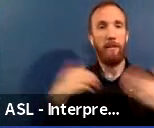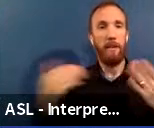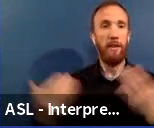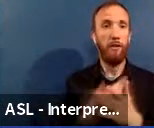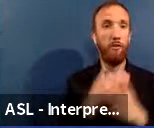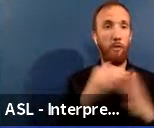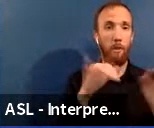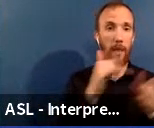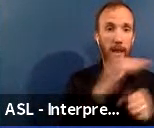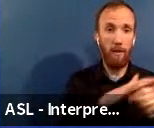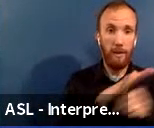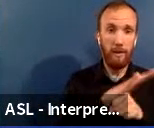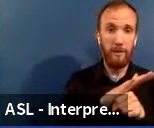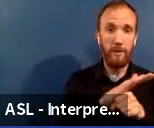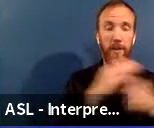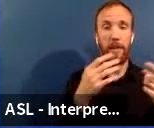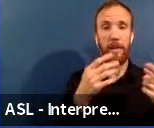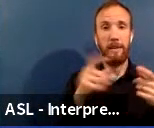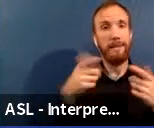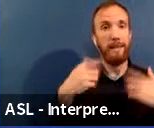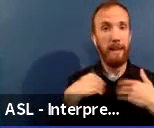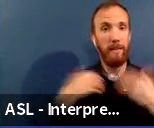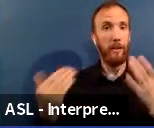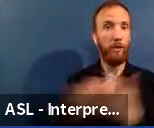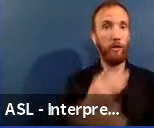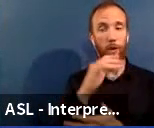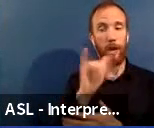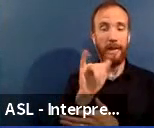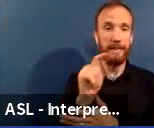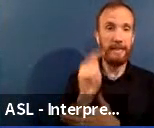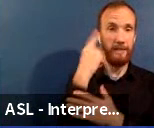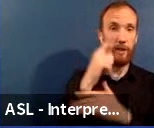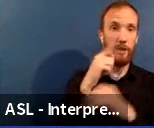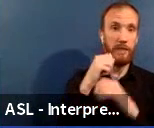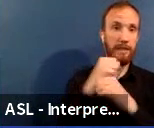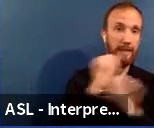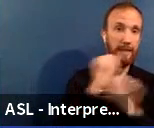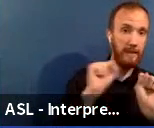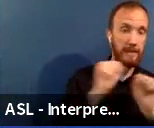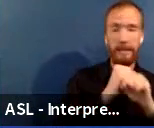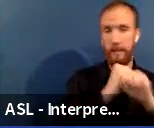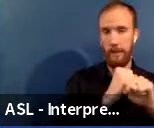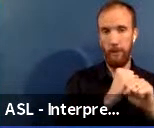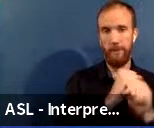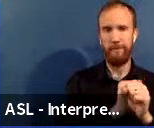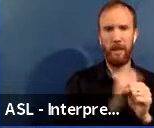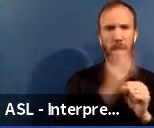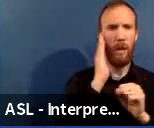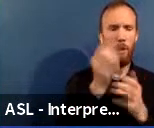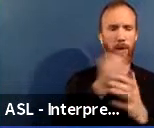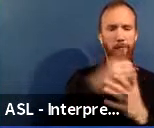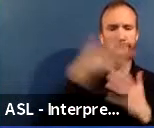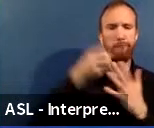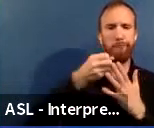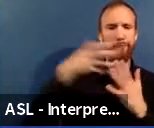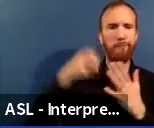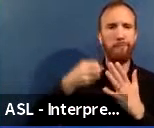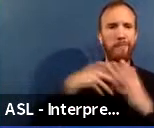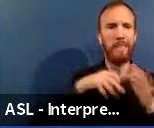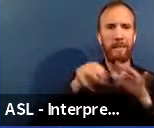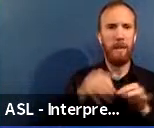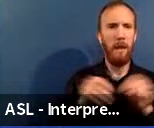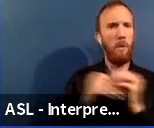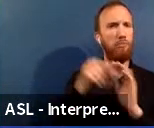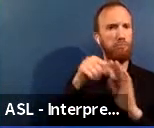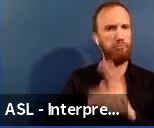infrastructure for IT, safety, and security. The video will be included. into much more detail on these categories later in the presentation, including